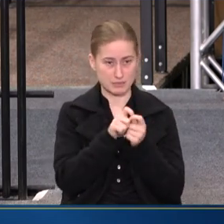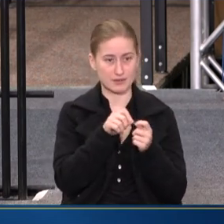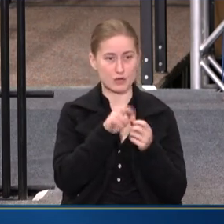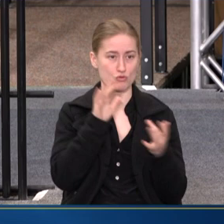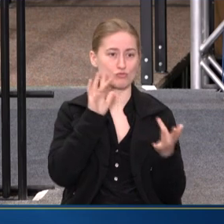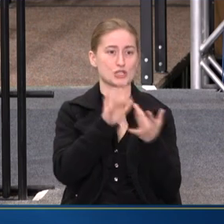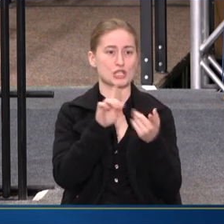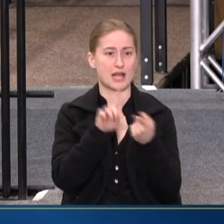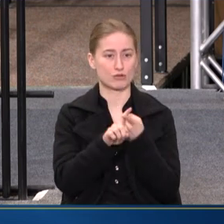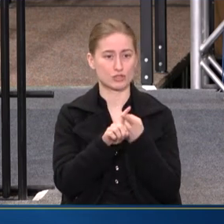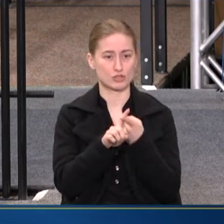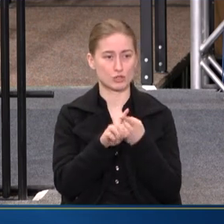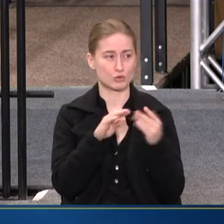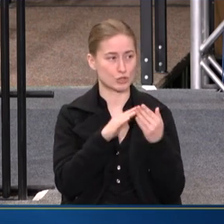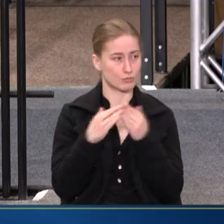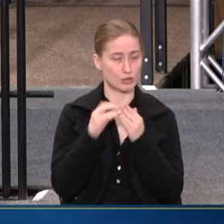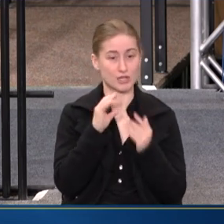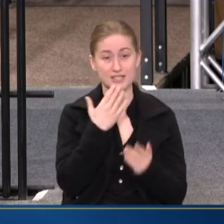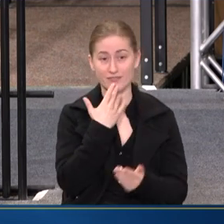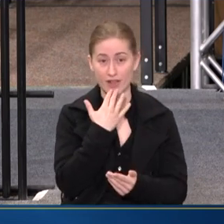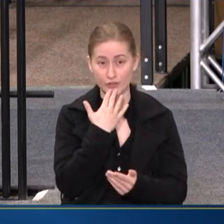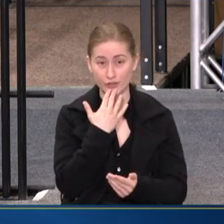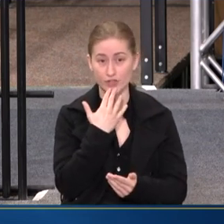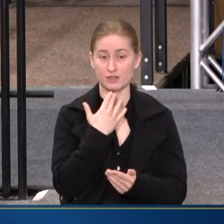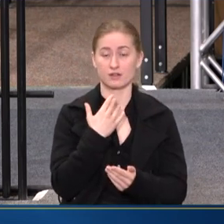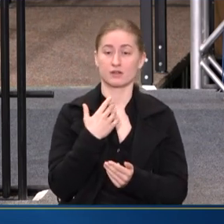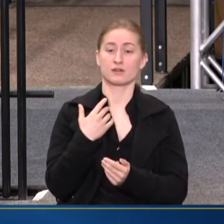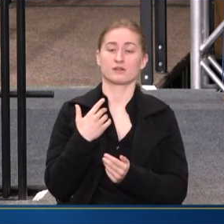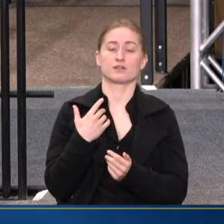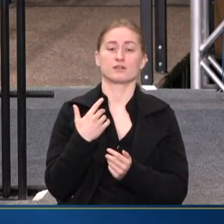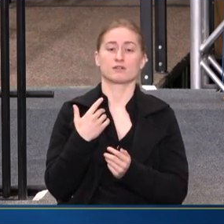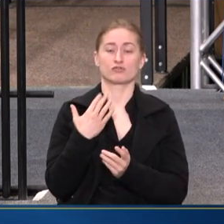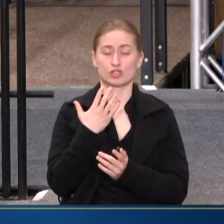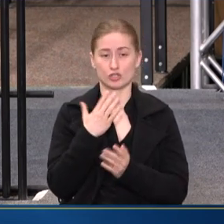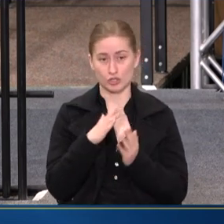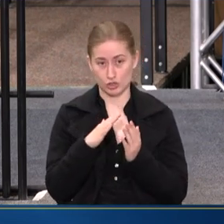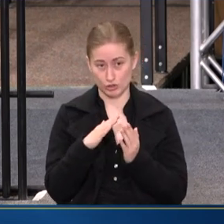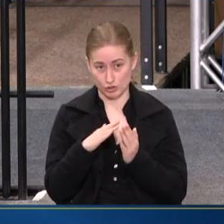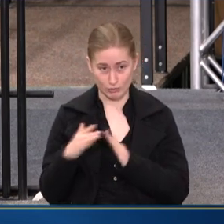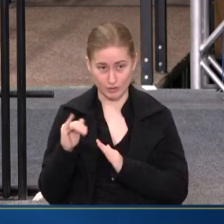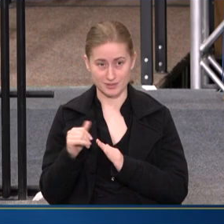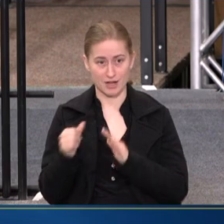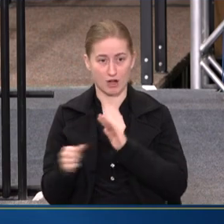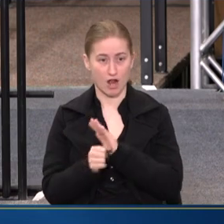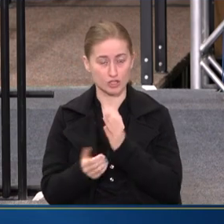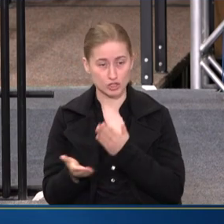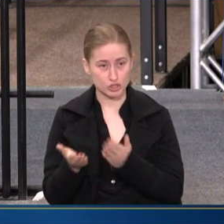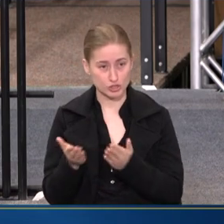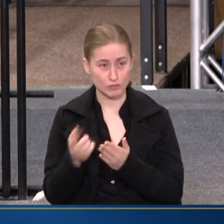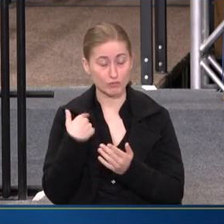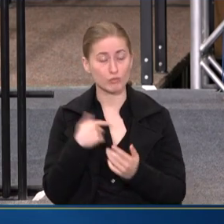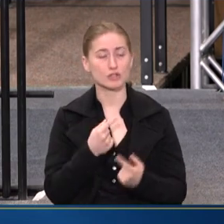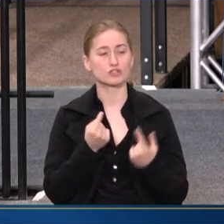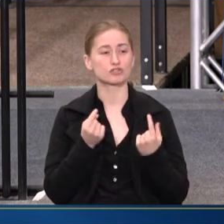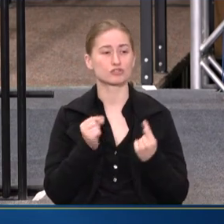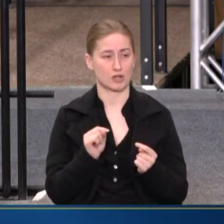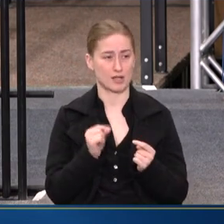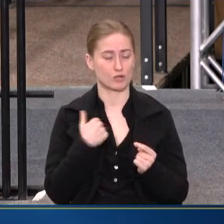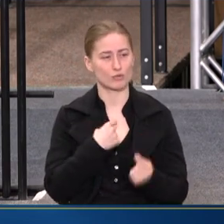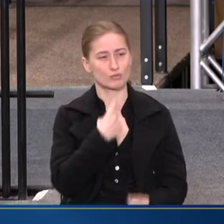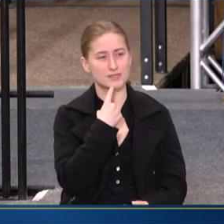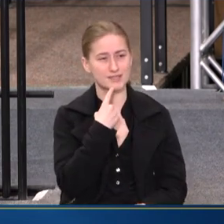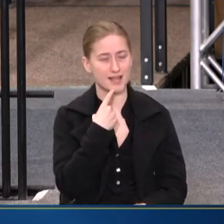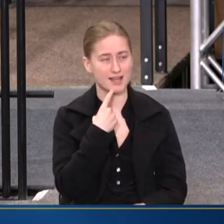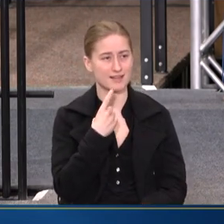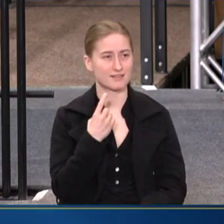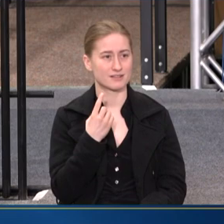REACHING OUT TO COMMUNITIES OF COLOR AND COMMUNITIES THAT ARE UNDERSERVED, IS WE'RE TRYING TO, YOU KNOW, WE SAY